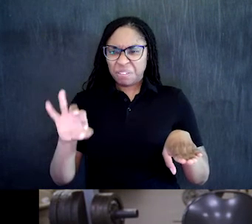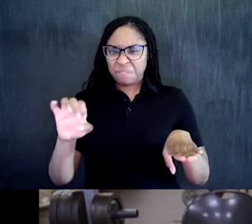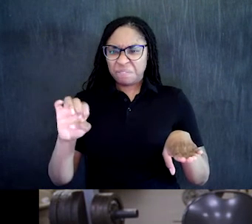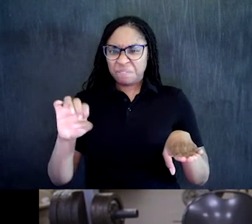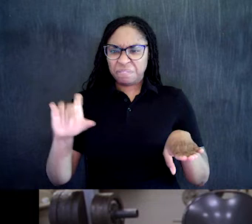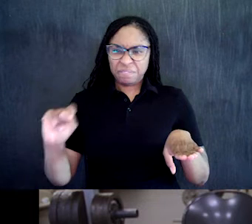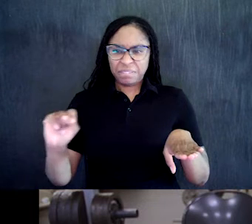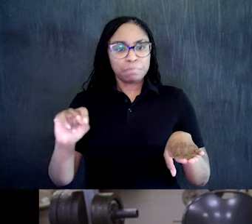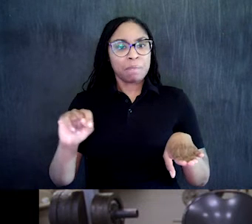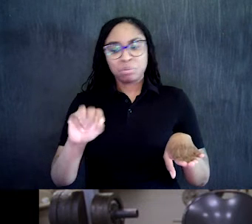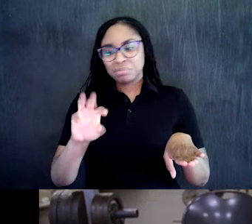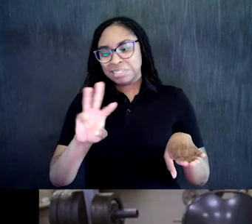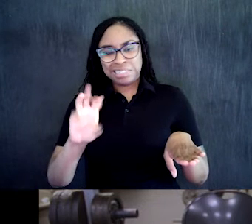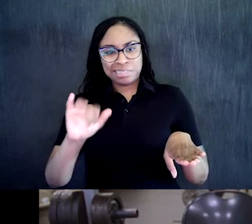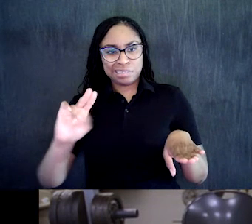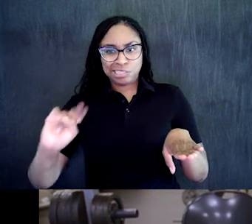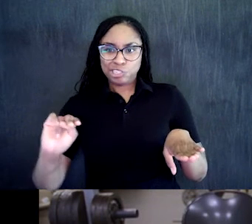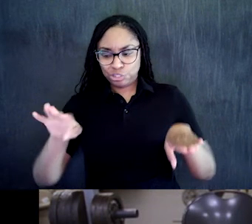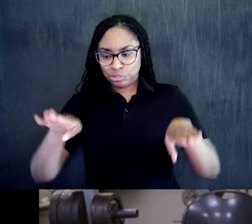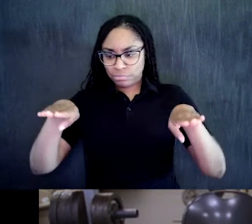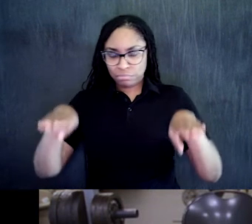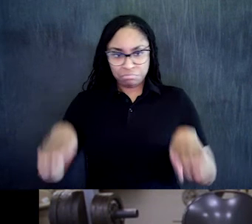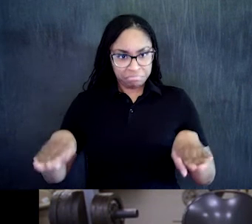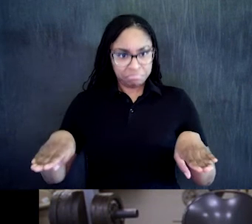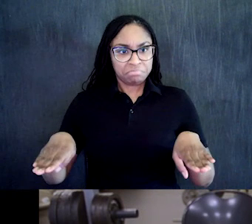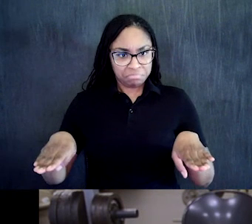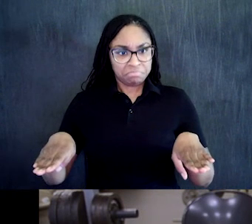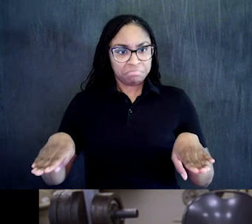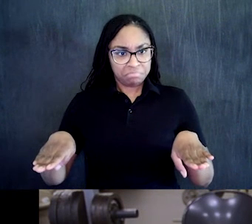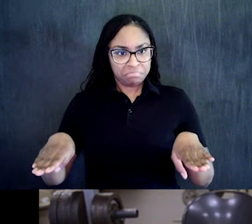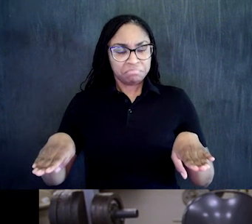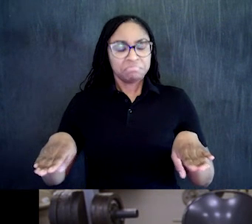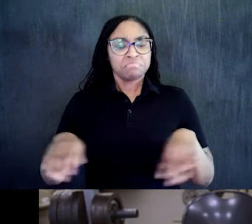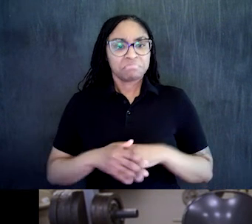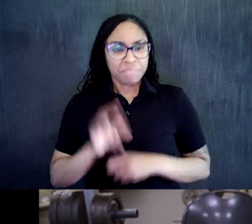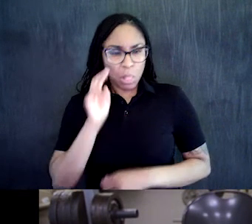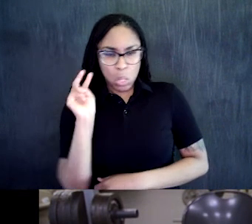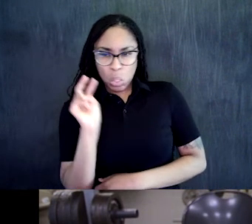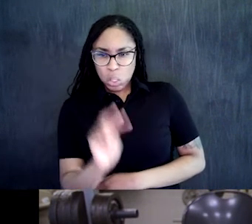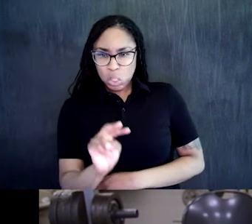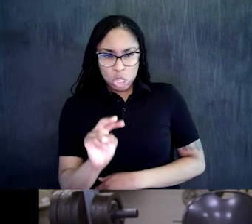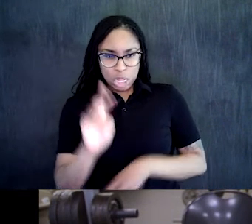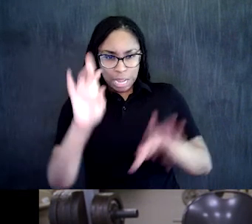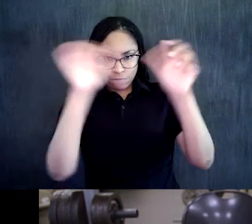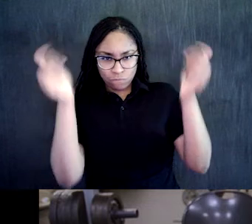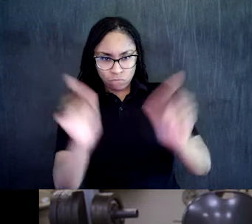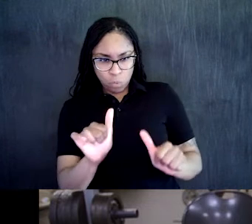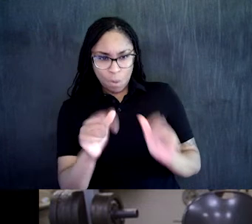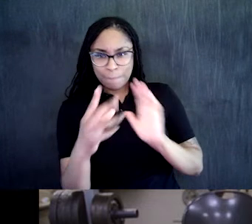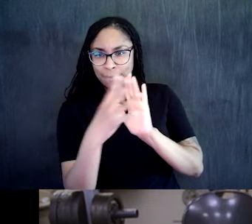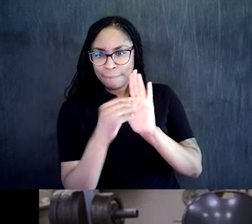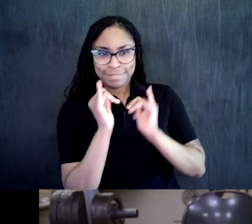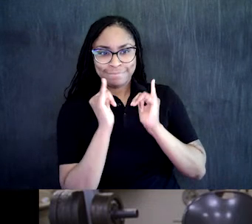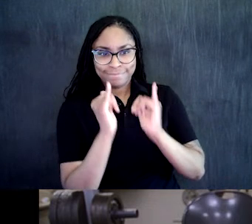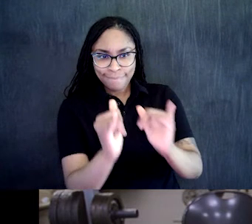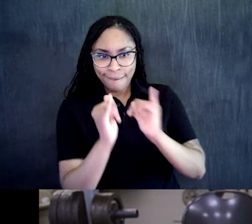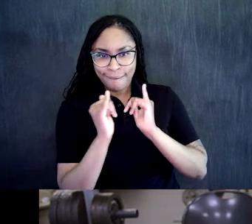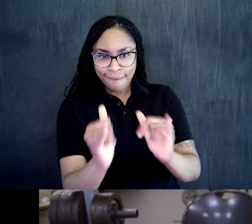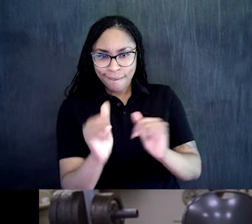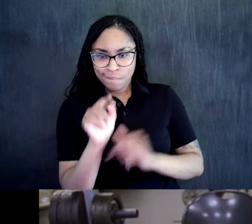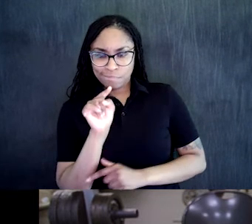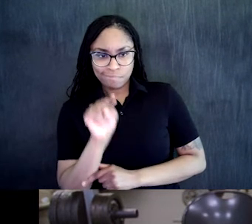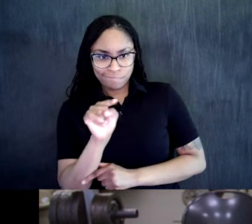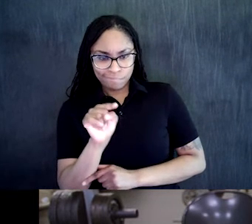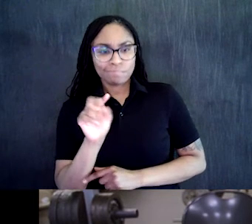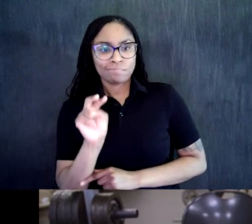about a foot away from your backside. And we're going to do some ridges. So from here, what I want you to do is I want you to push through your